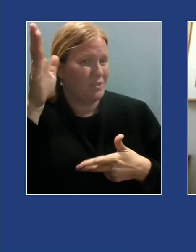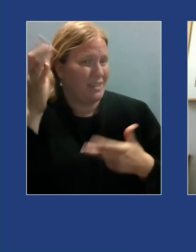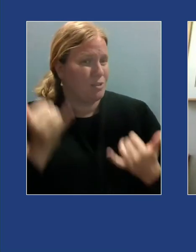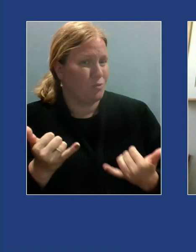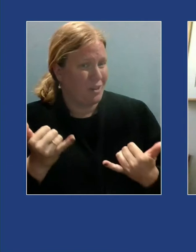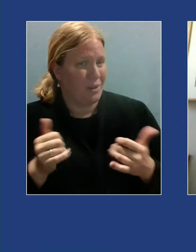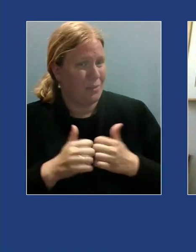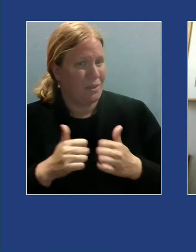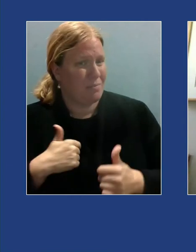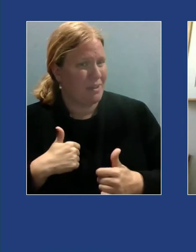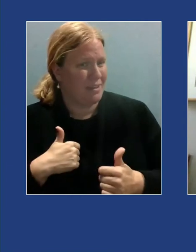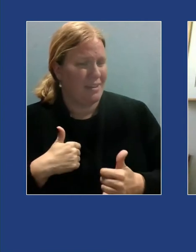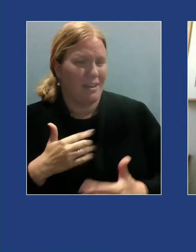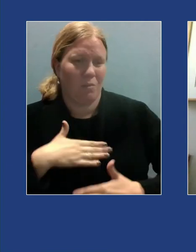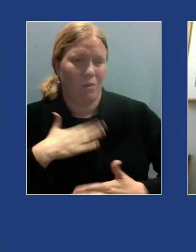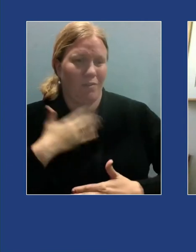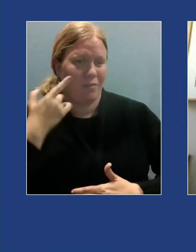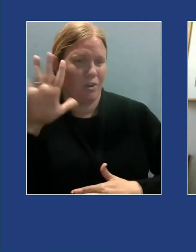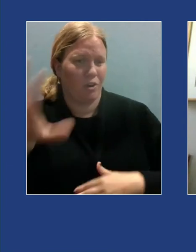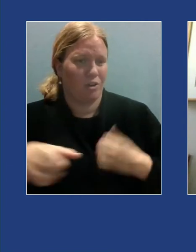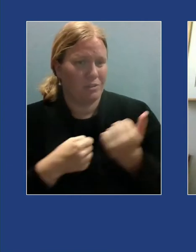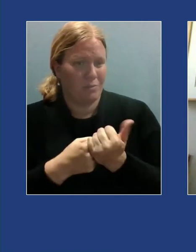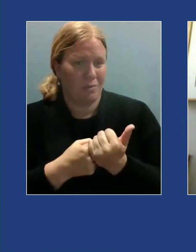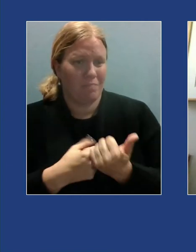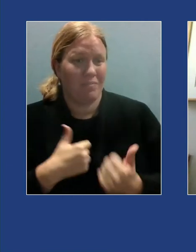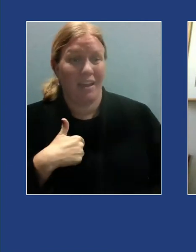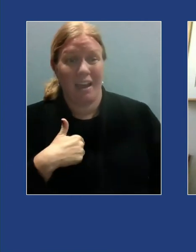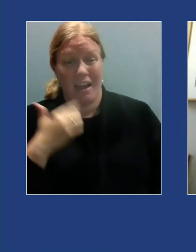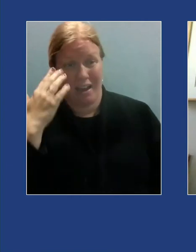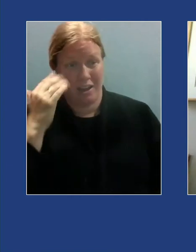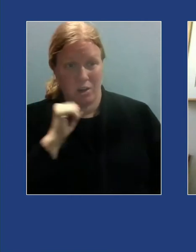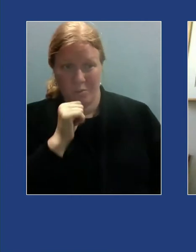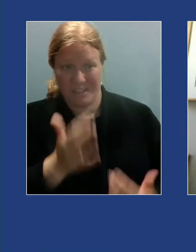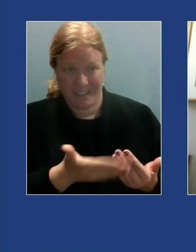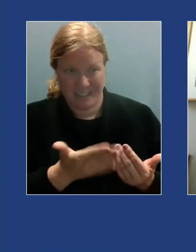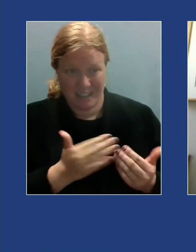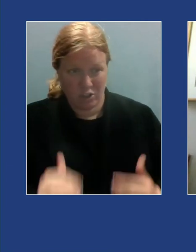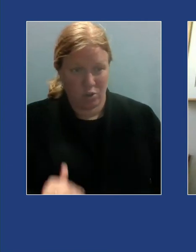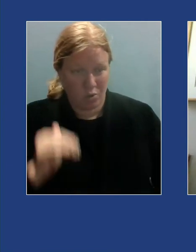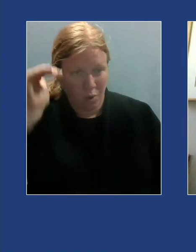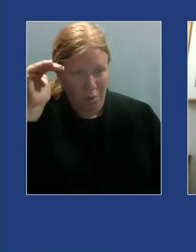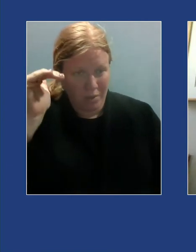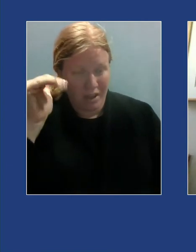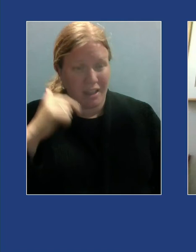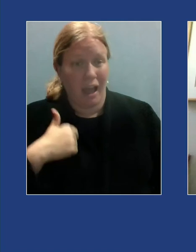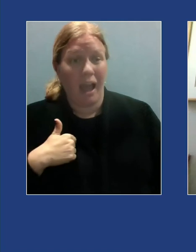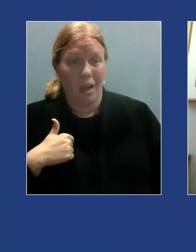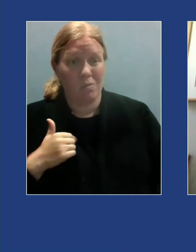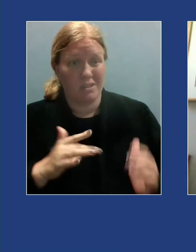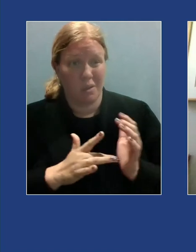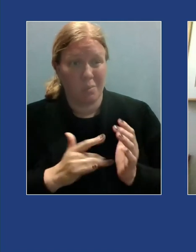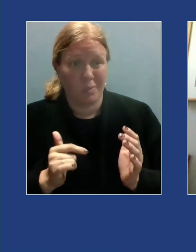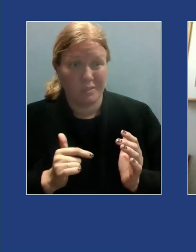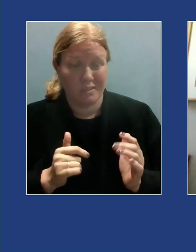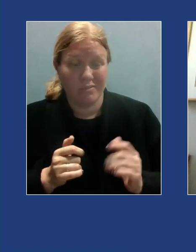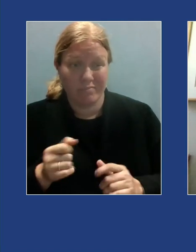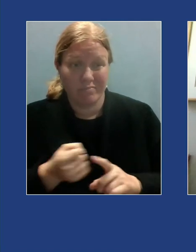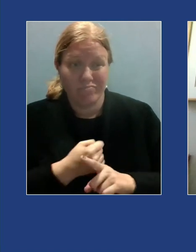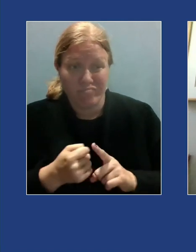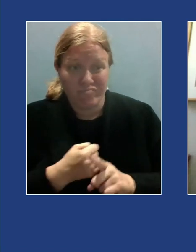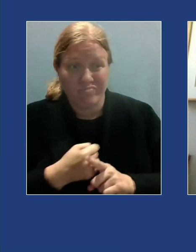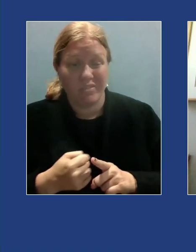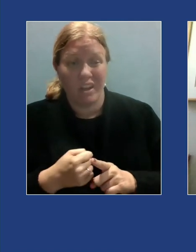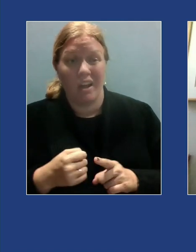I know I wasn't easy to grow up with I was abusive pushed boundaries and refused to follow basic rules